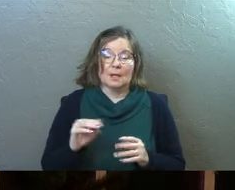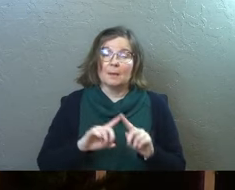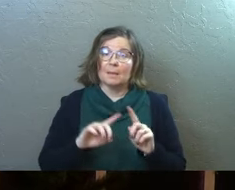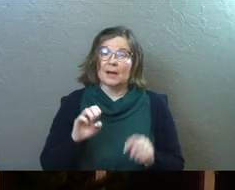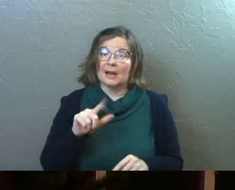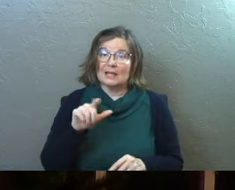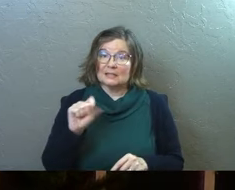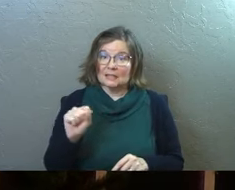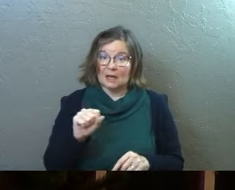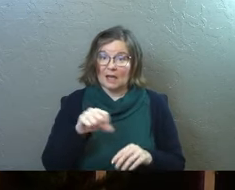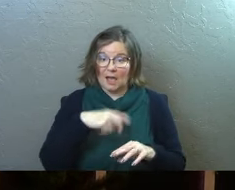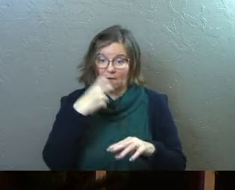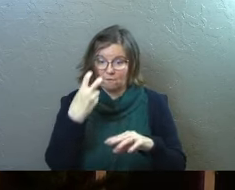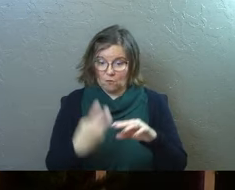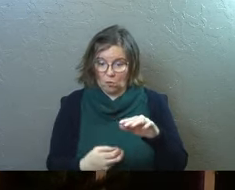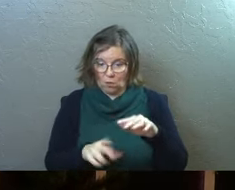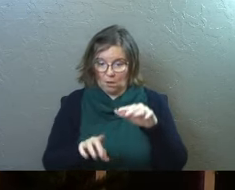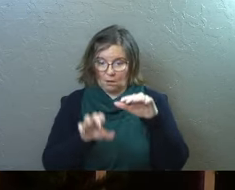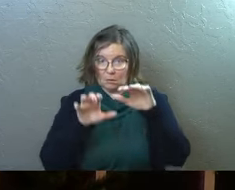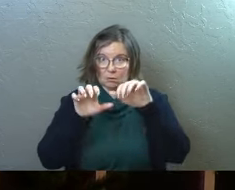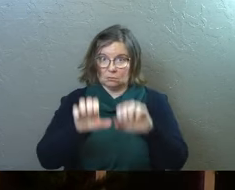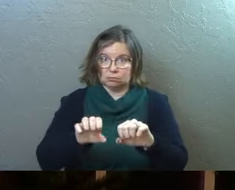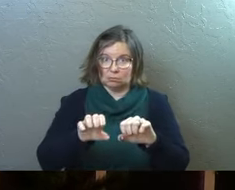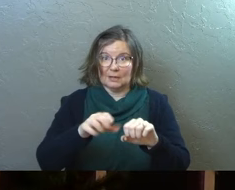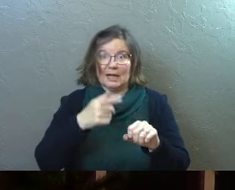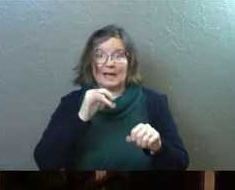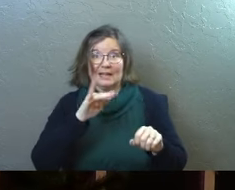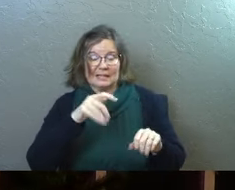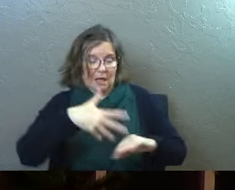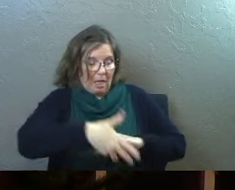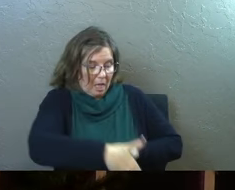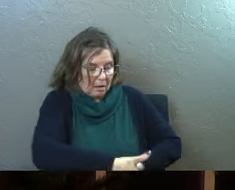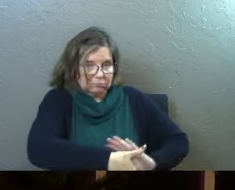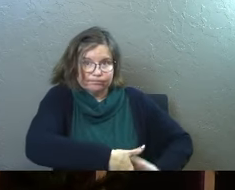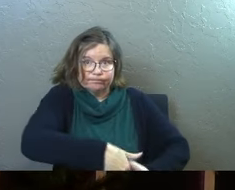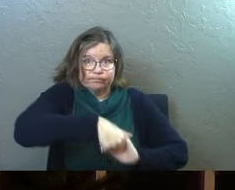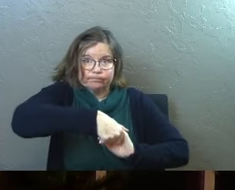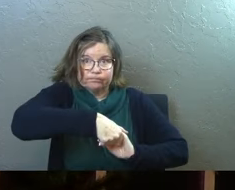But Elsa is down in there and, and Indy's trying to save her life.